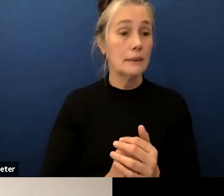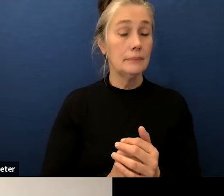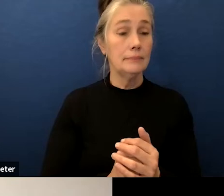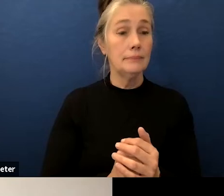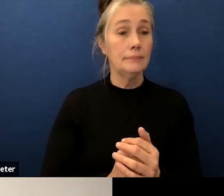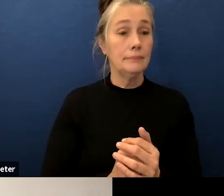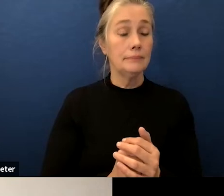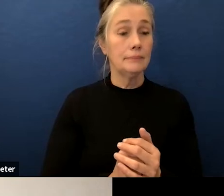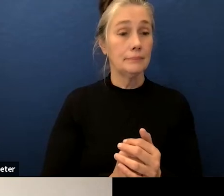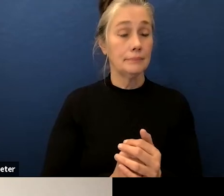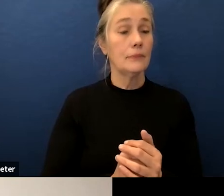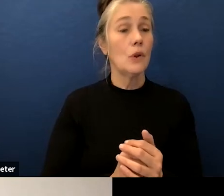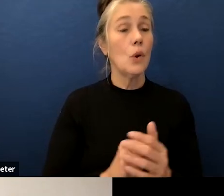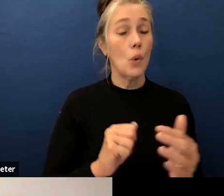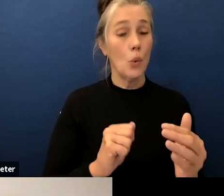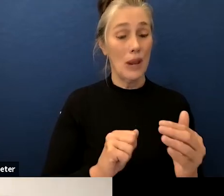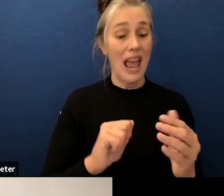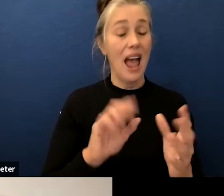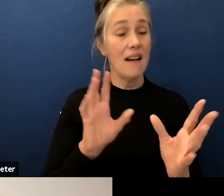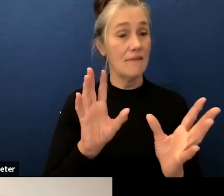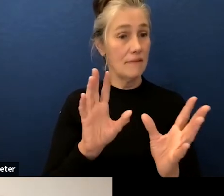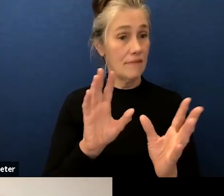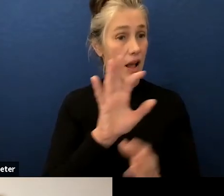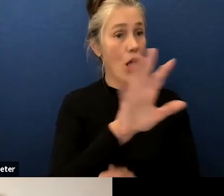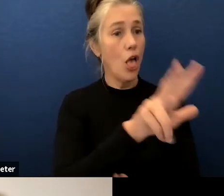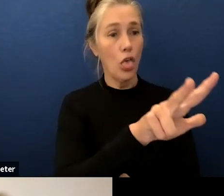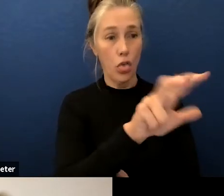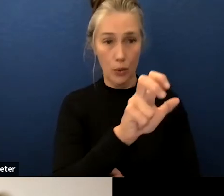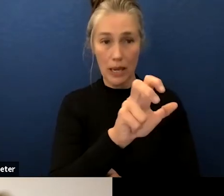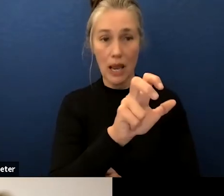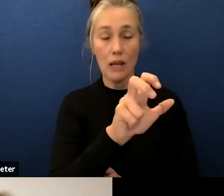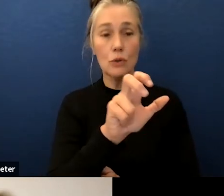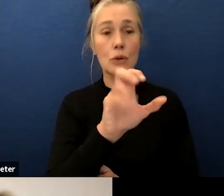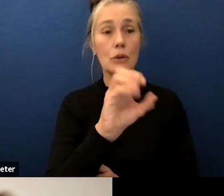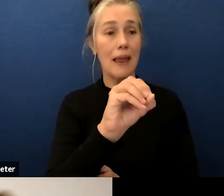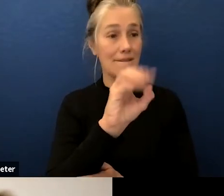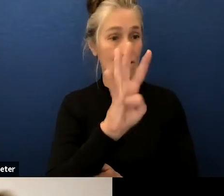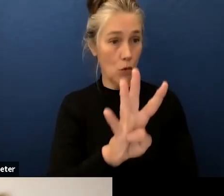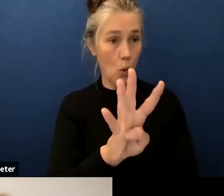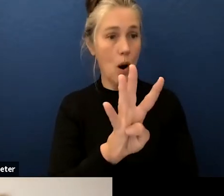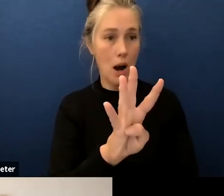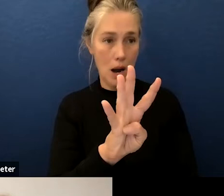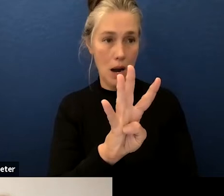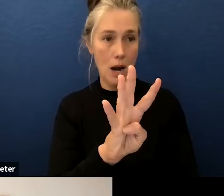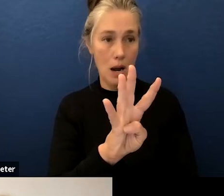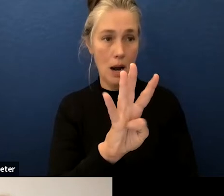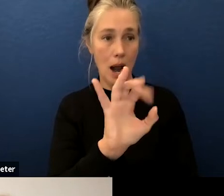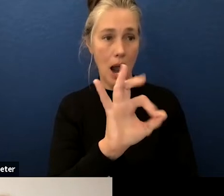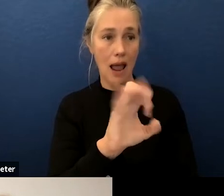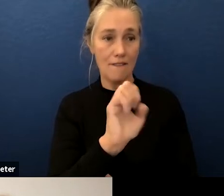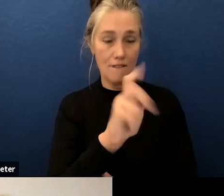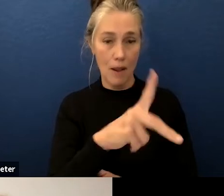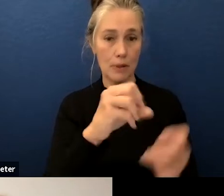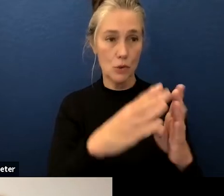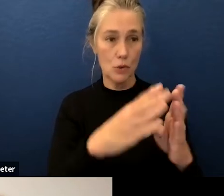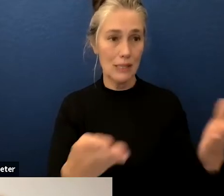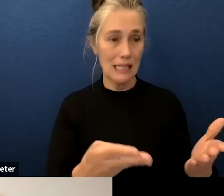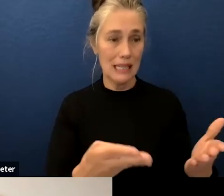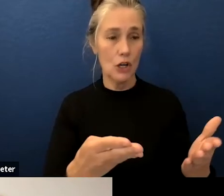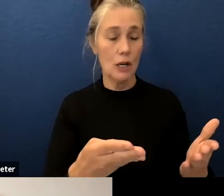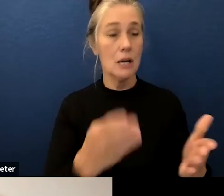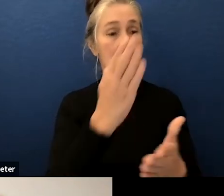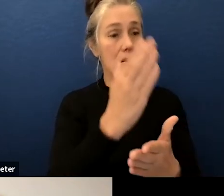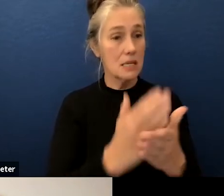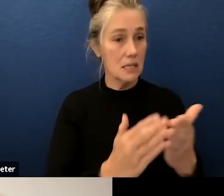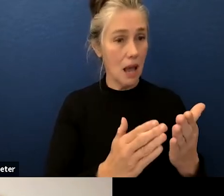we currently have 304 ifep students in our district some students will perform as a level one